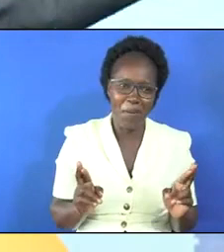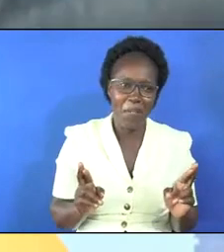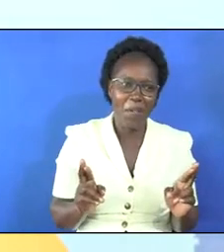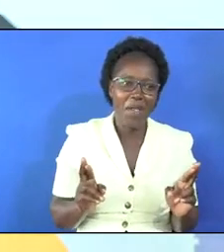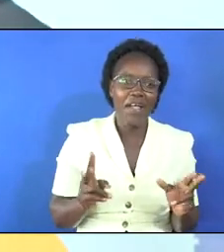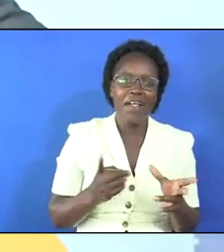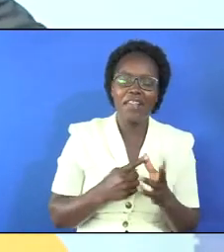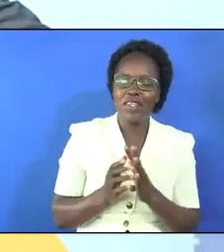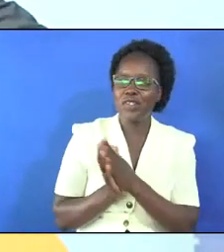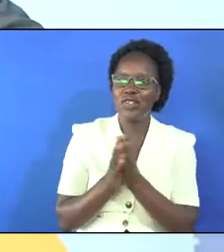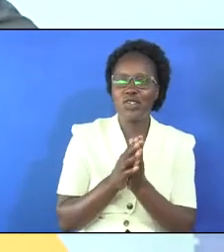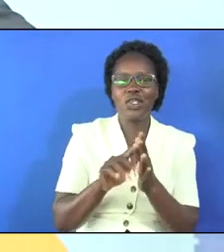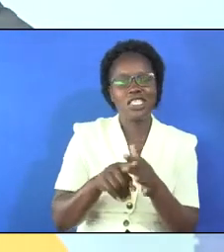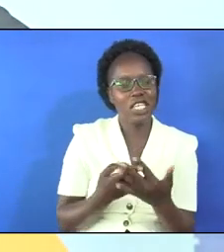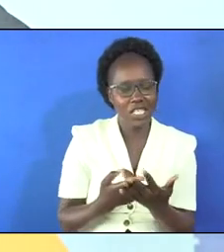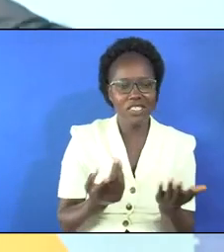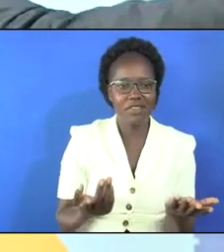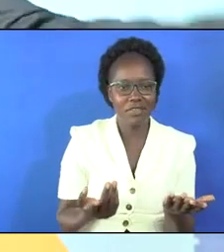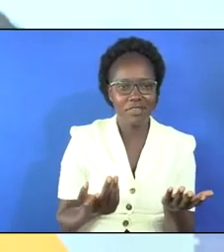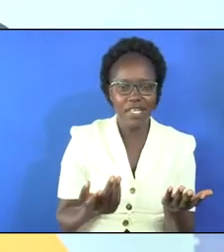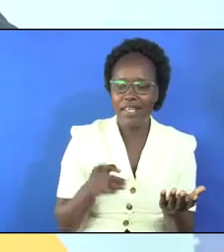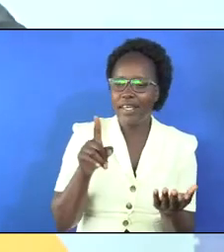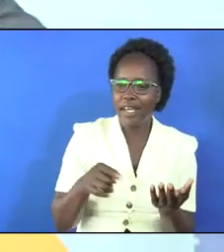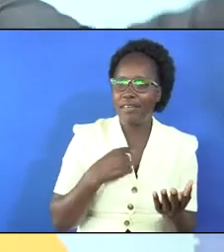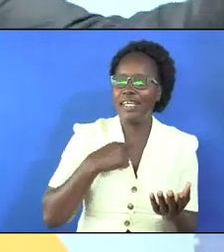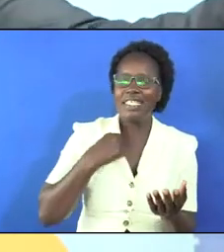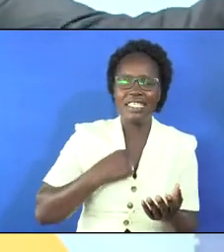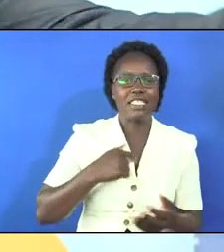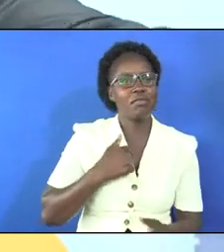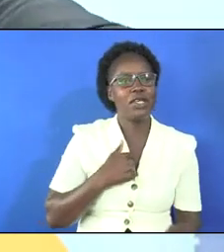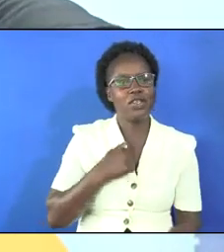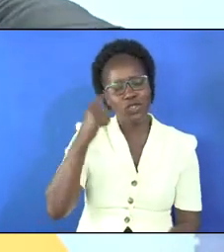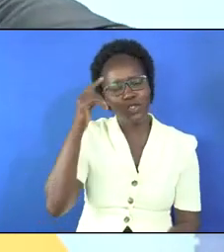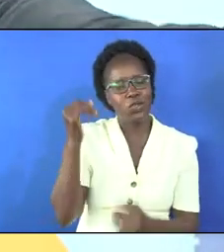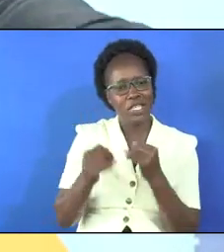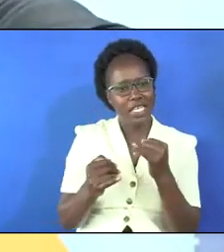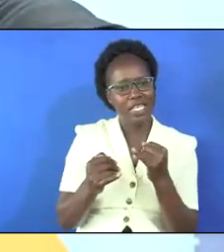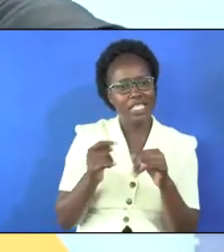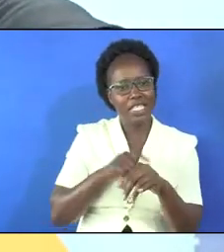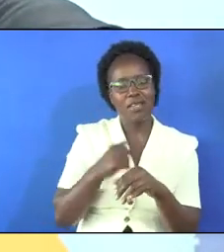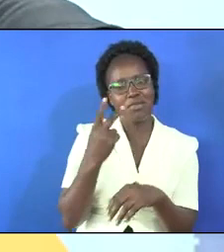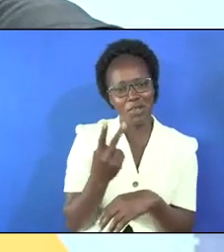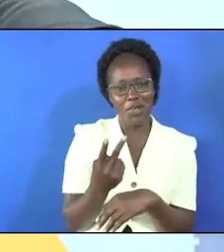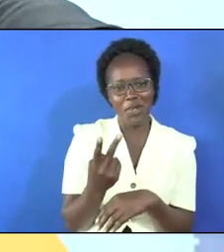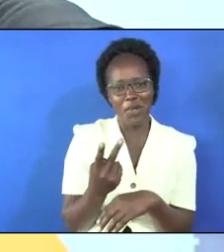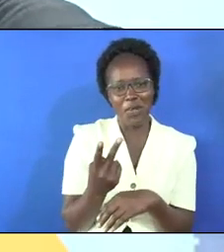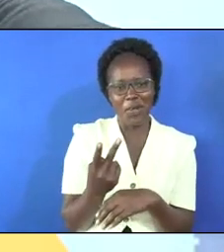then stories come i need my dress and you thought it will end at two